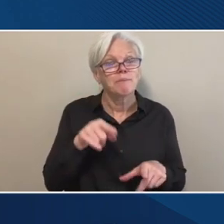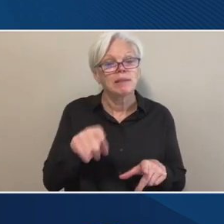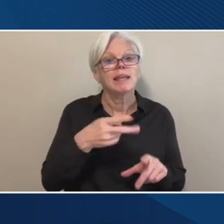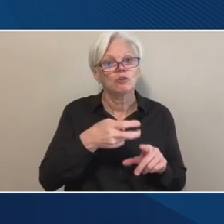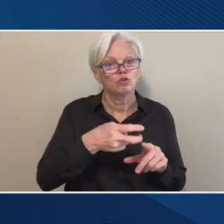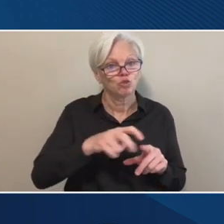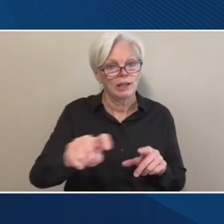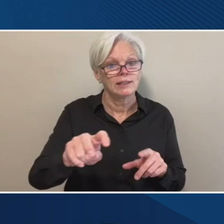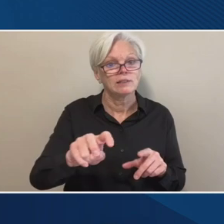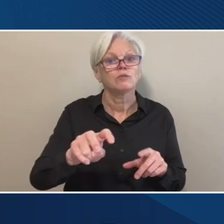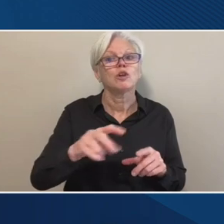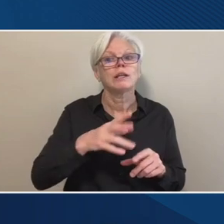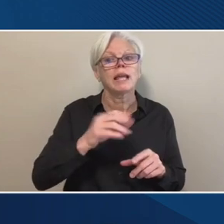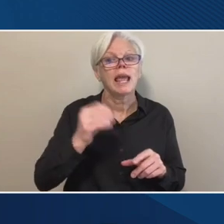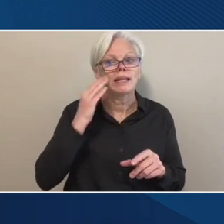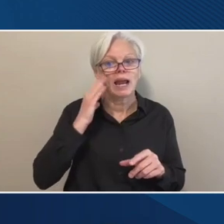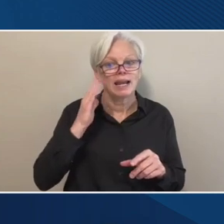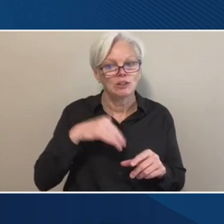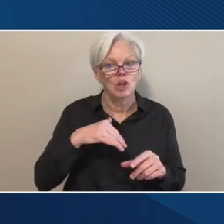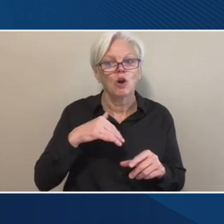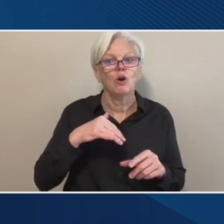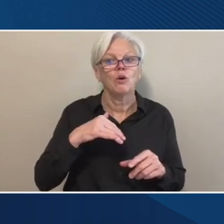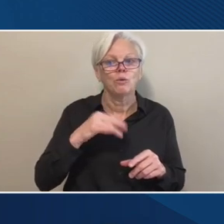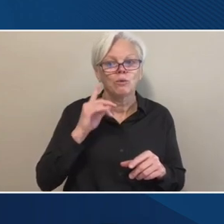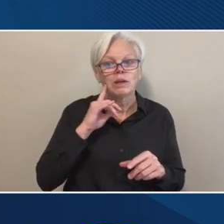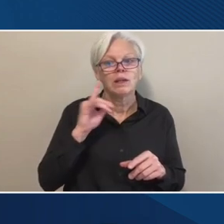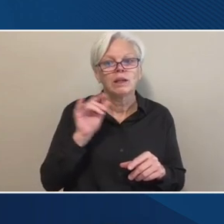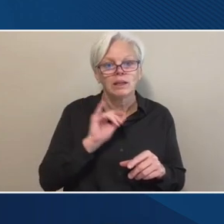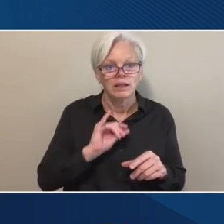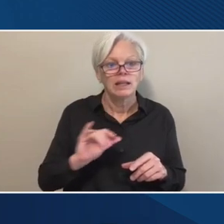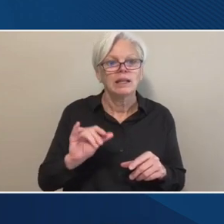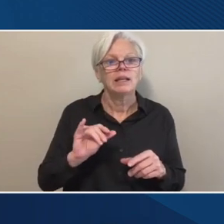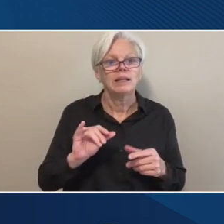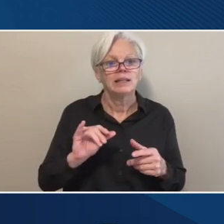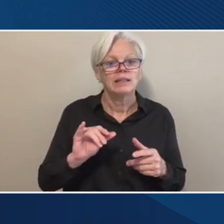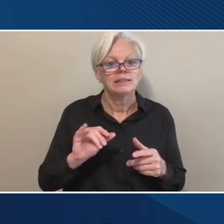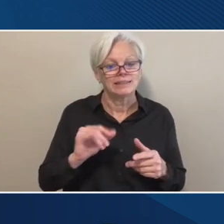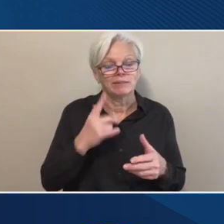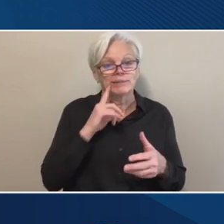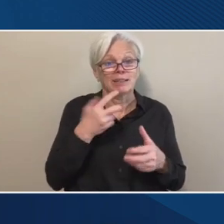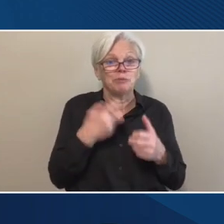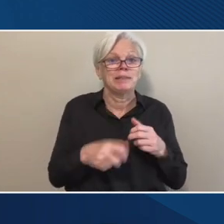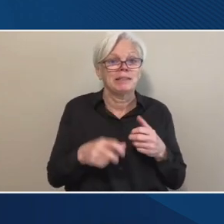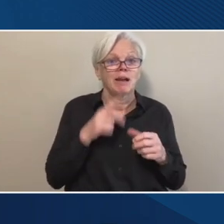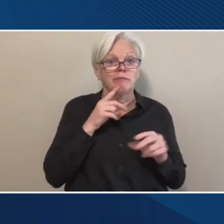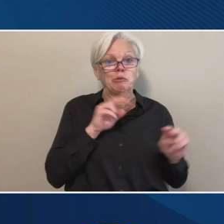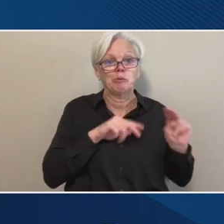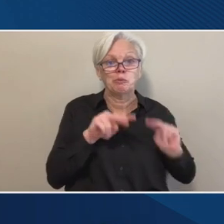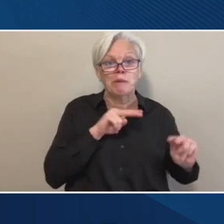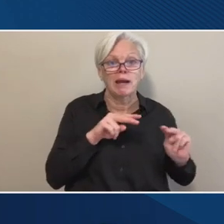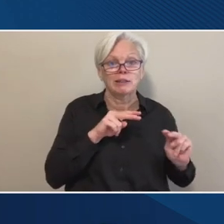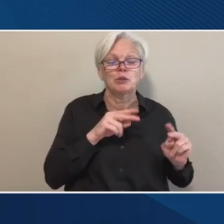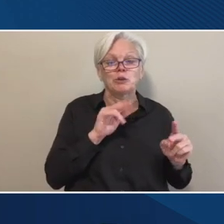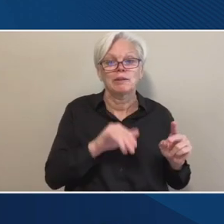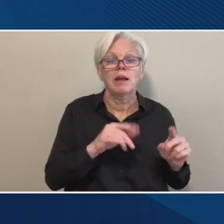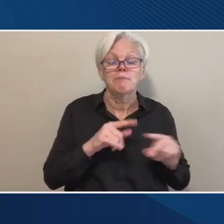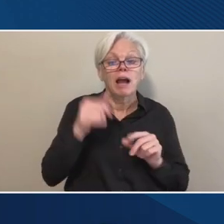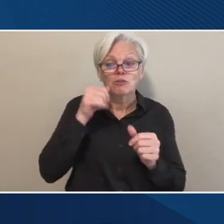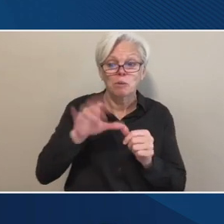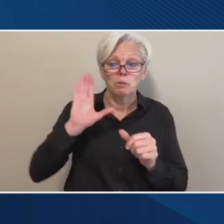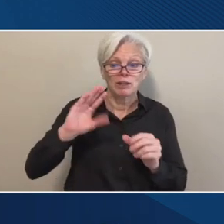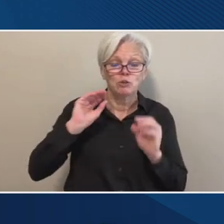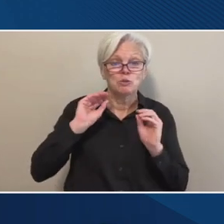uh, and I know logistically, this sounds like it would be very tough to monitor. I mean, I remember when I used to teach in the facilities,